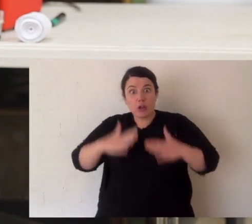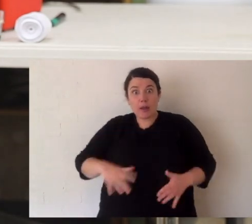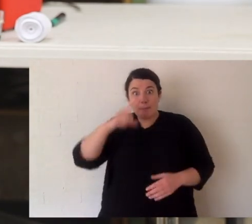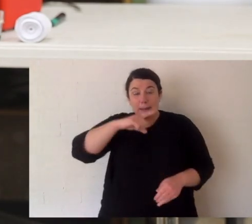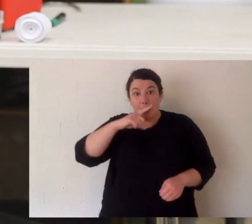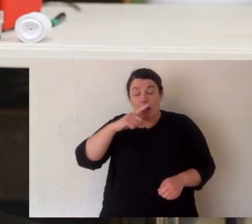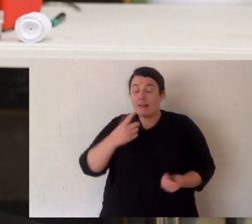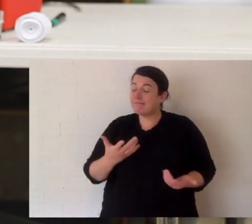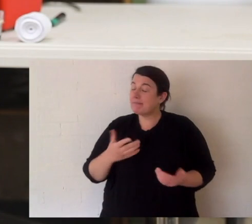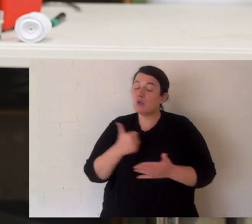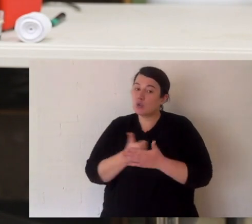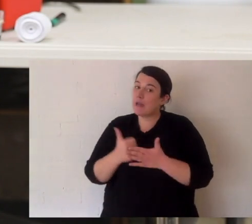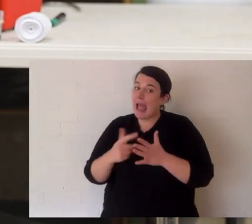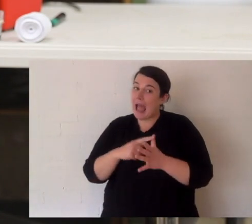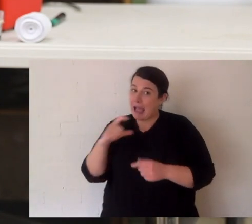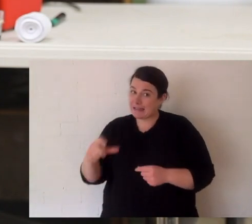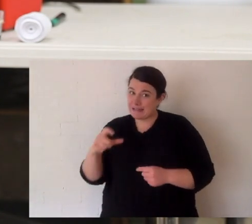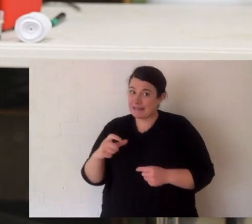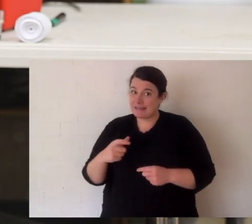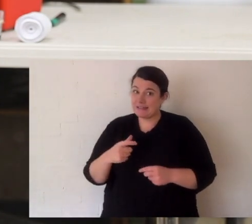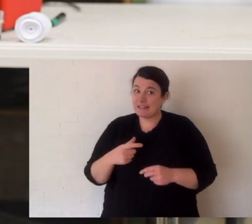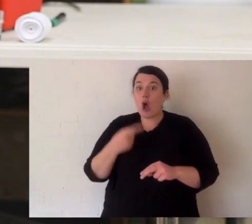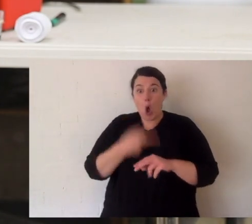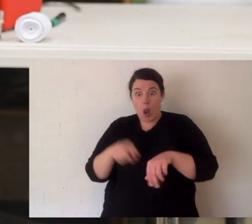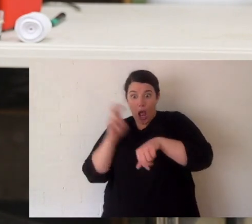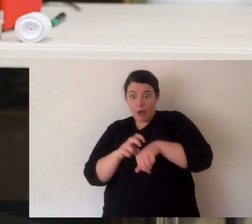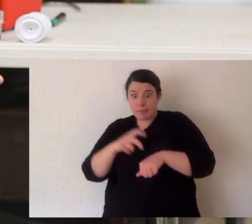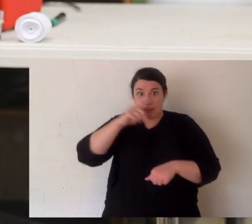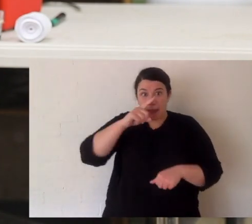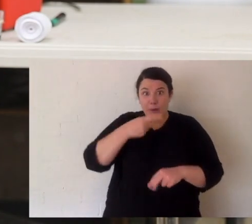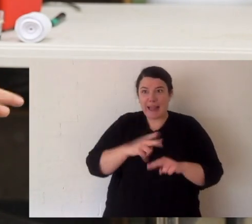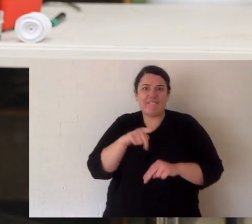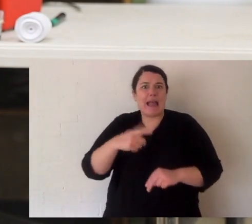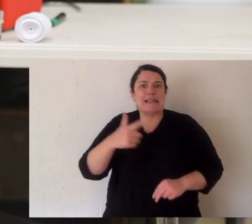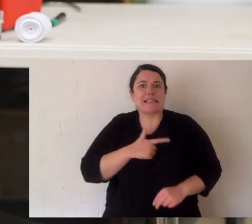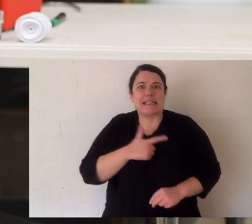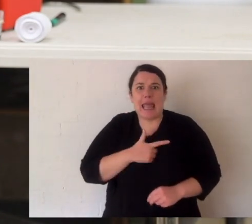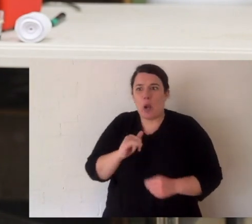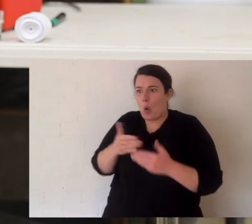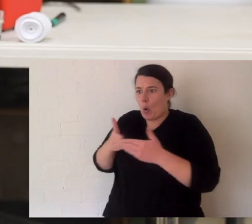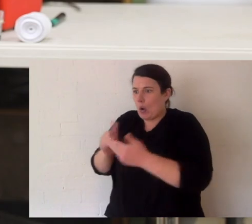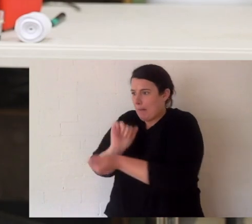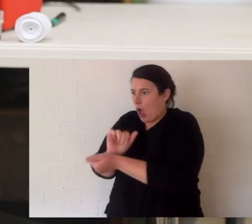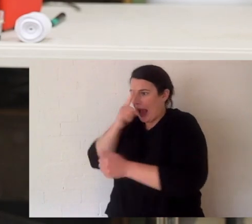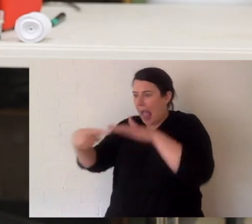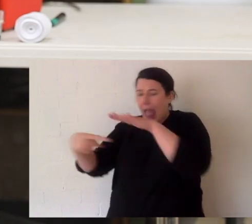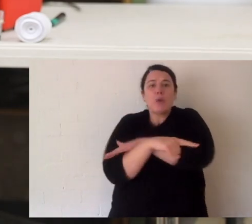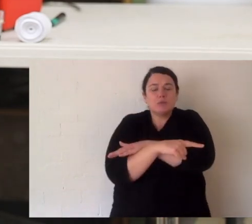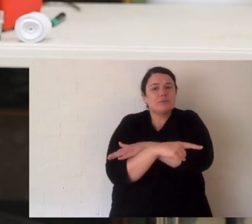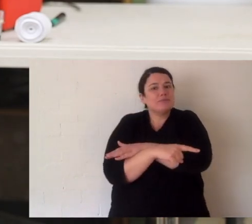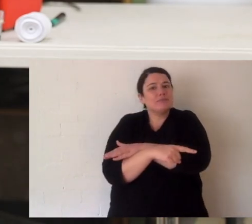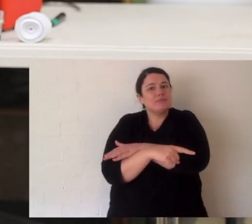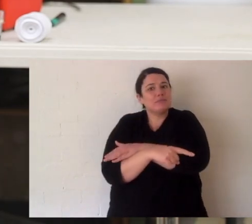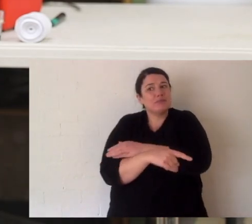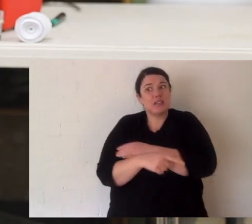But we're an accident. Normally a snake is cornered or feeling threatened or scared and that's when it bites. Its